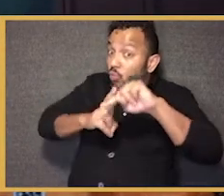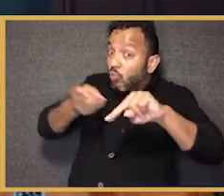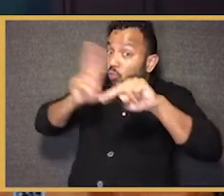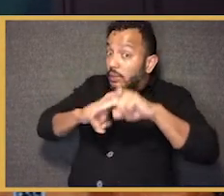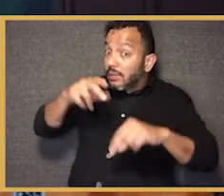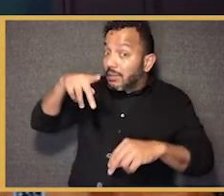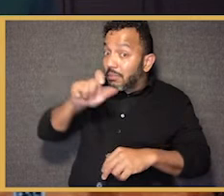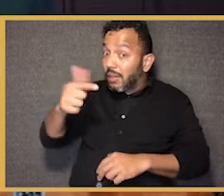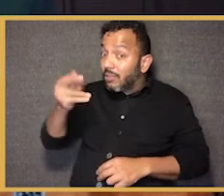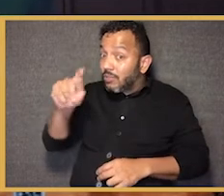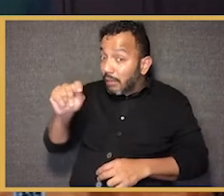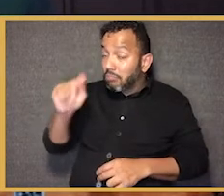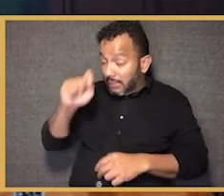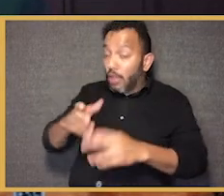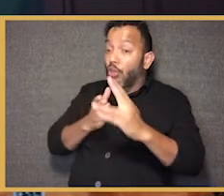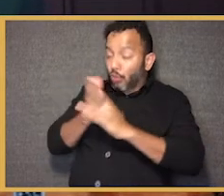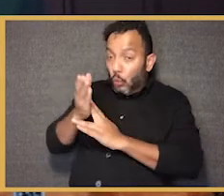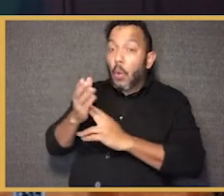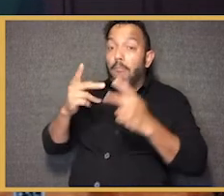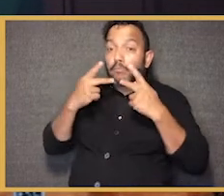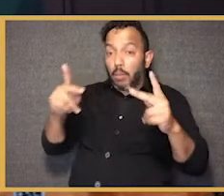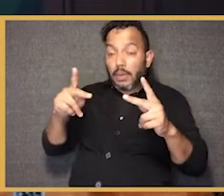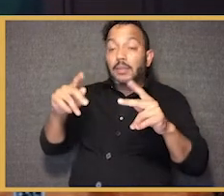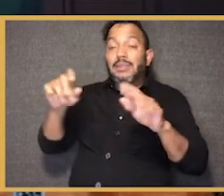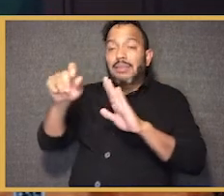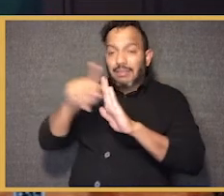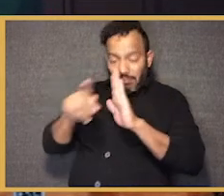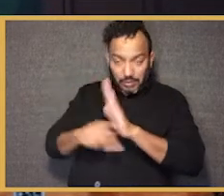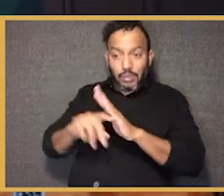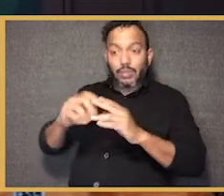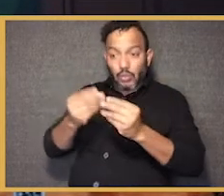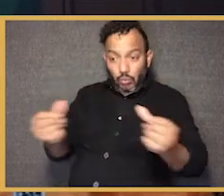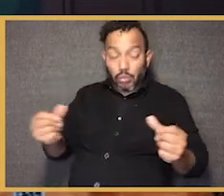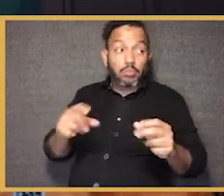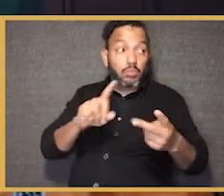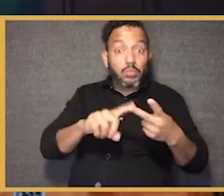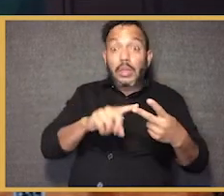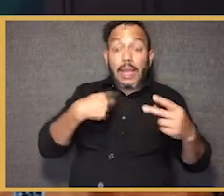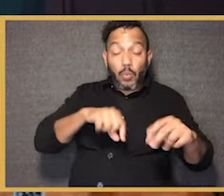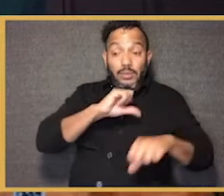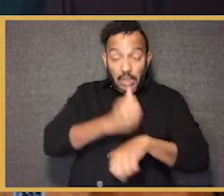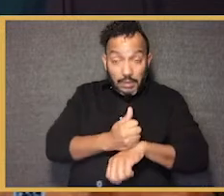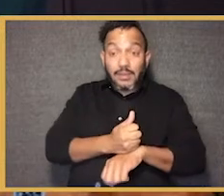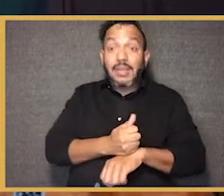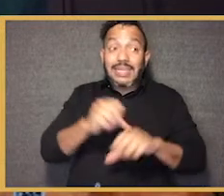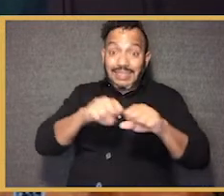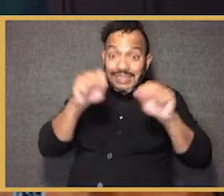Pell Grants. We could implement, as part of our COVID relief efforts, systematic debt forgiveness.